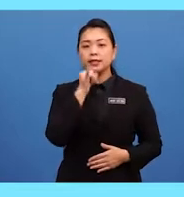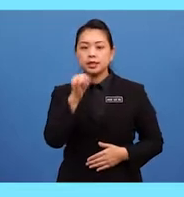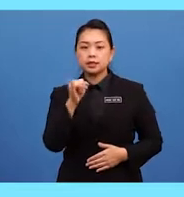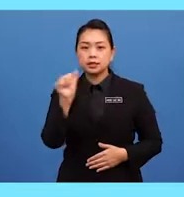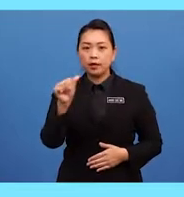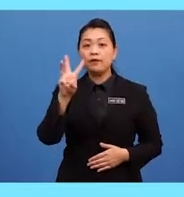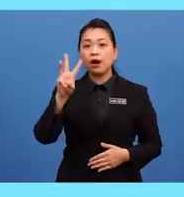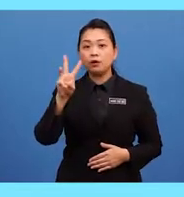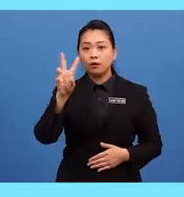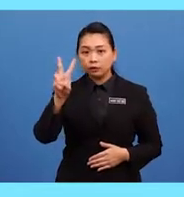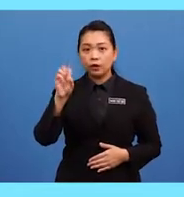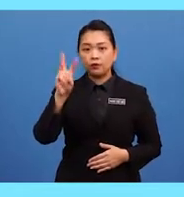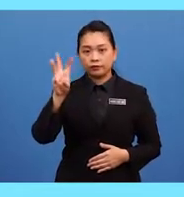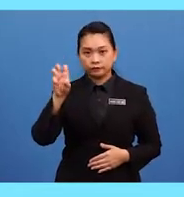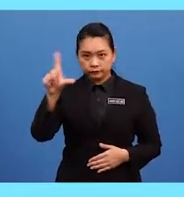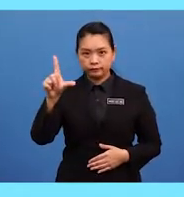Y is a vowel.